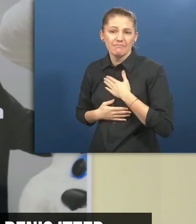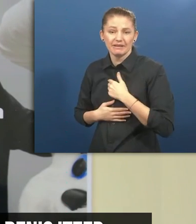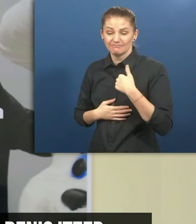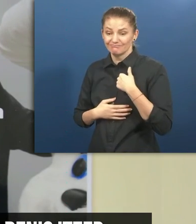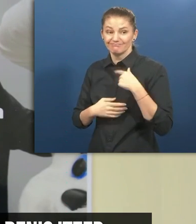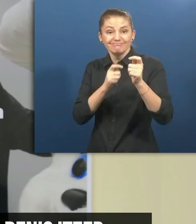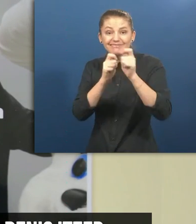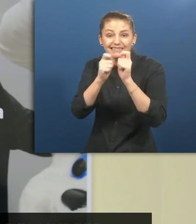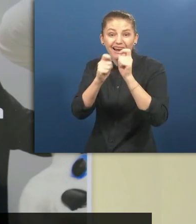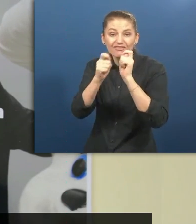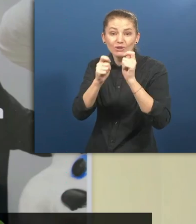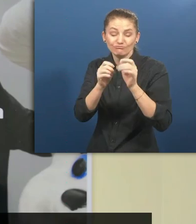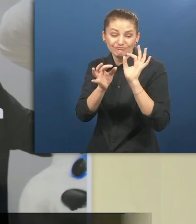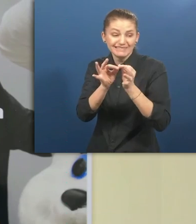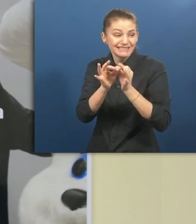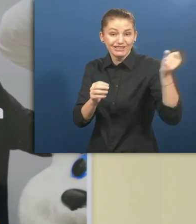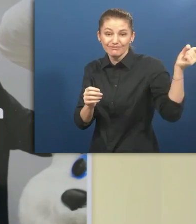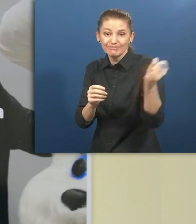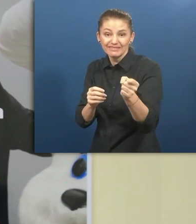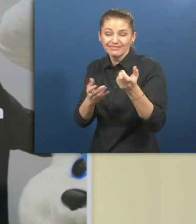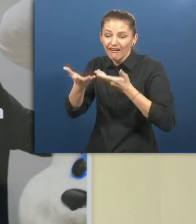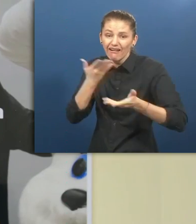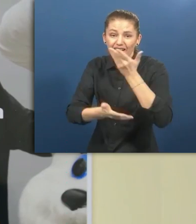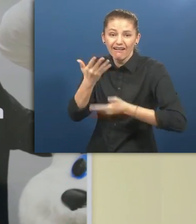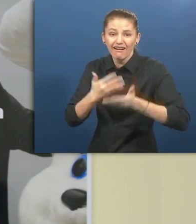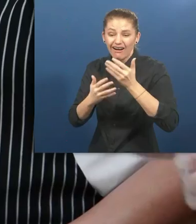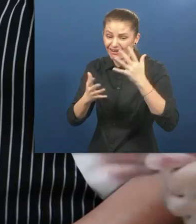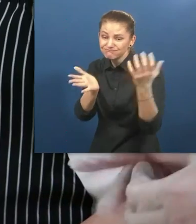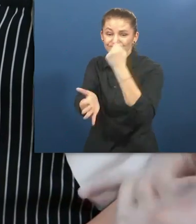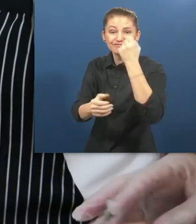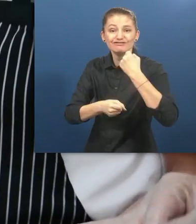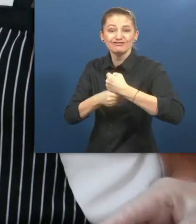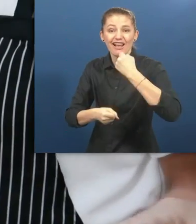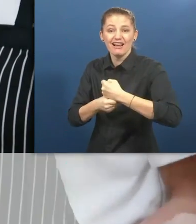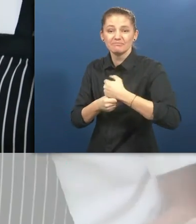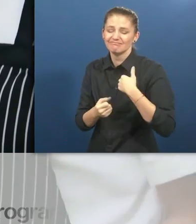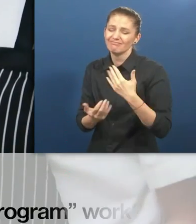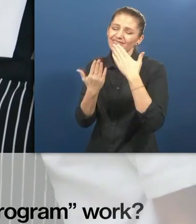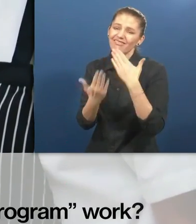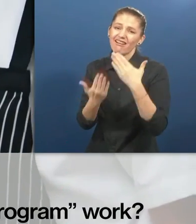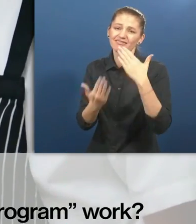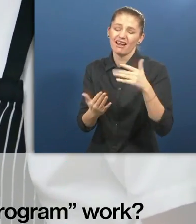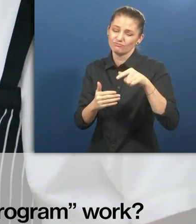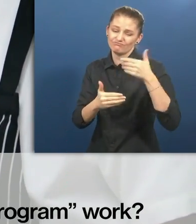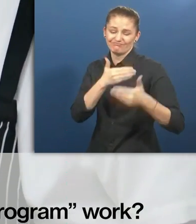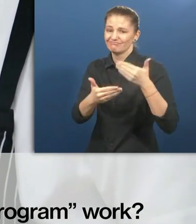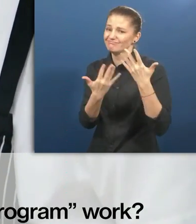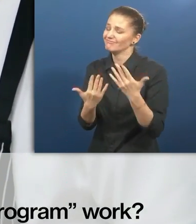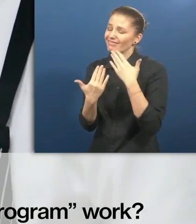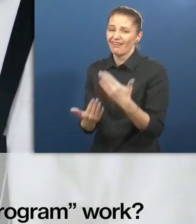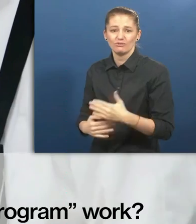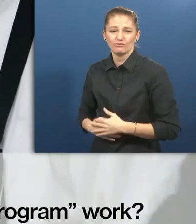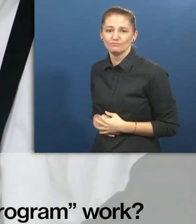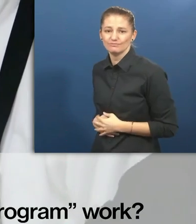they accepted me in this job. And I was very grateful for the process. How does labor inclusion program